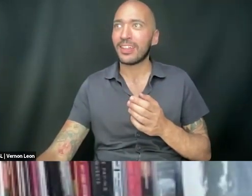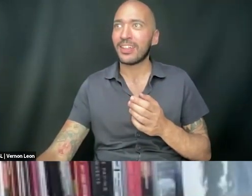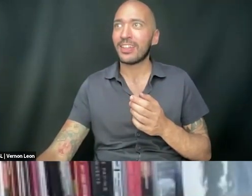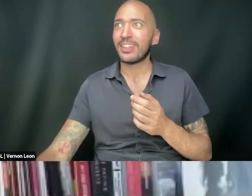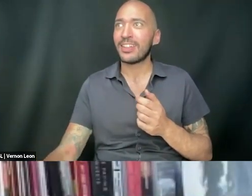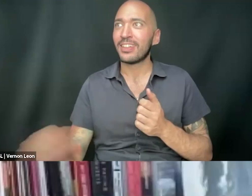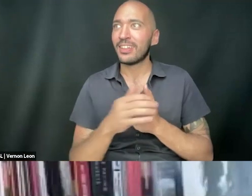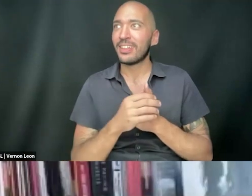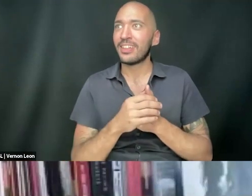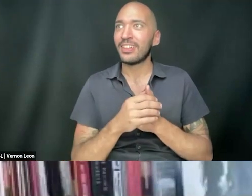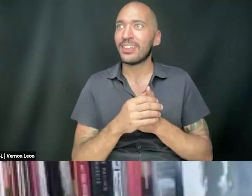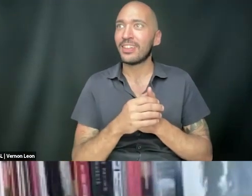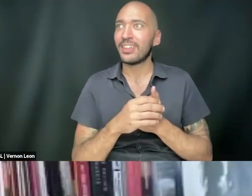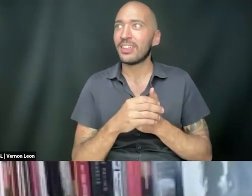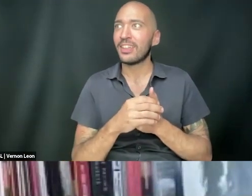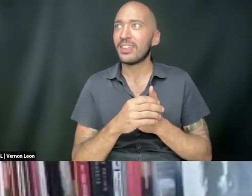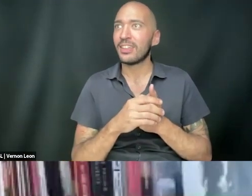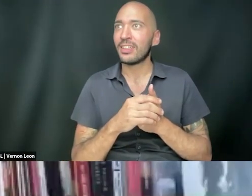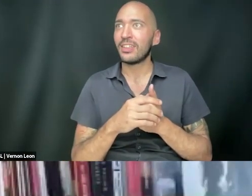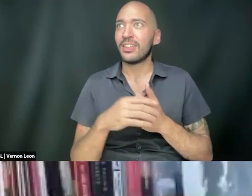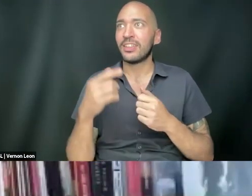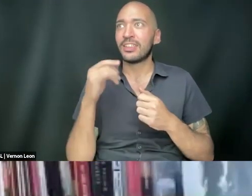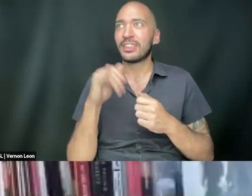you. Thank our co-sponsors.